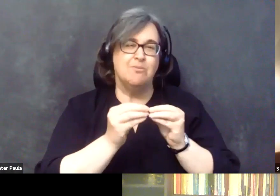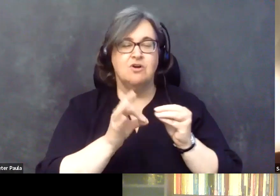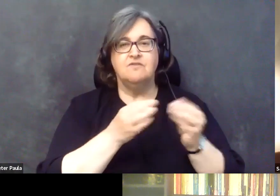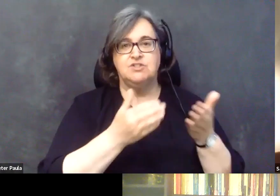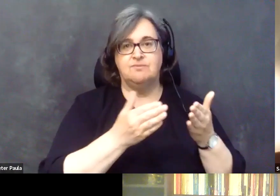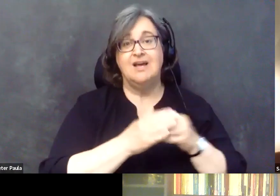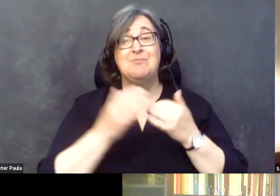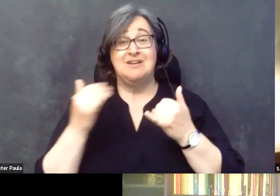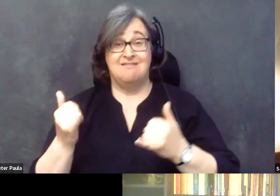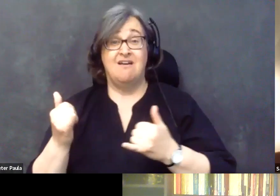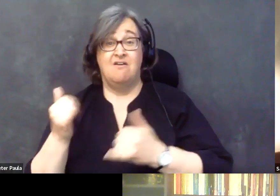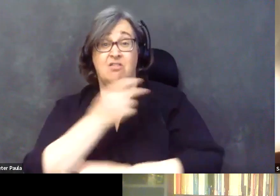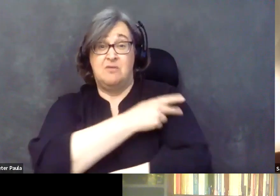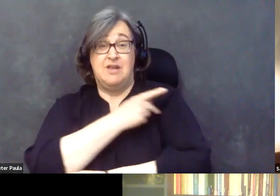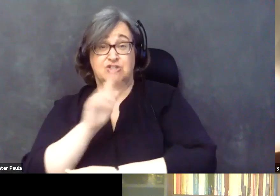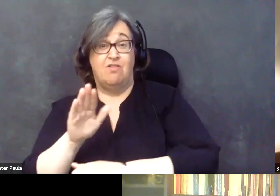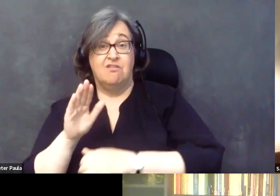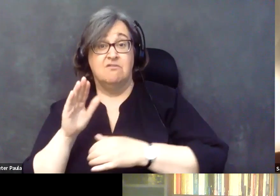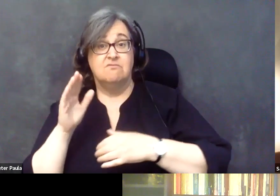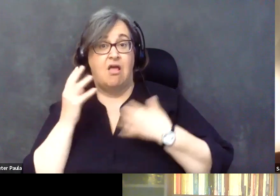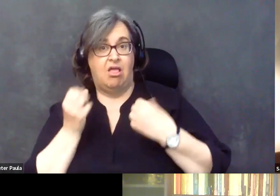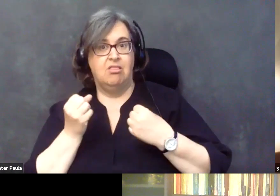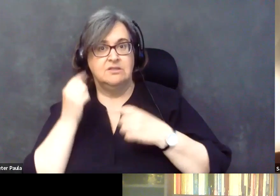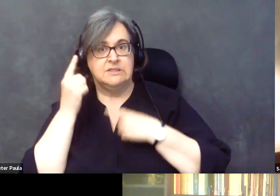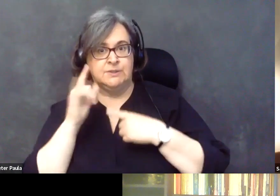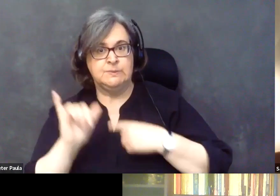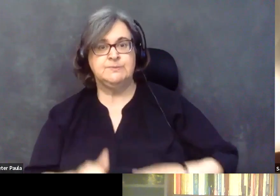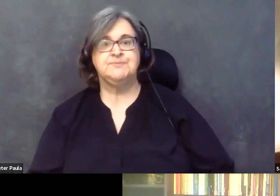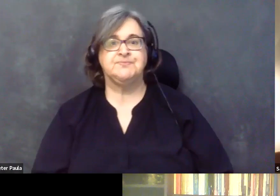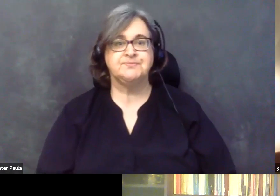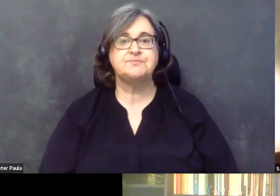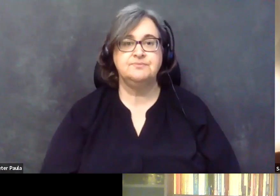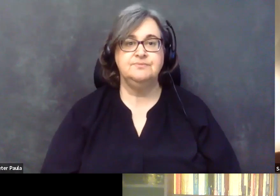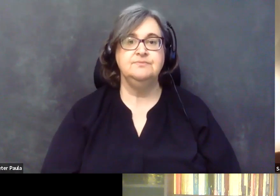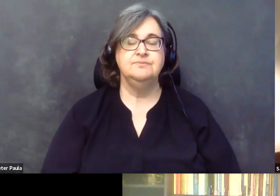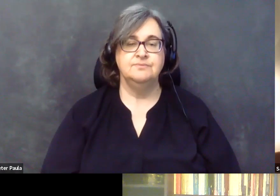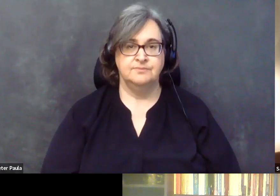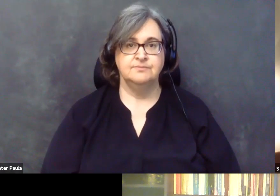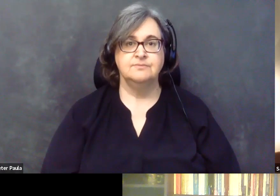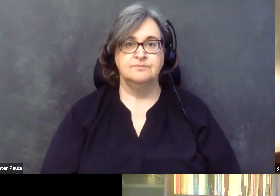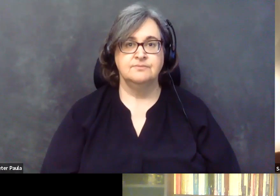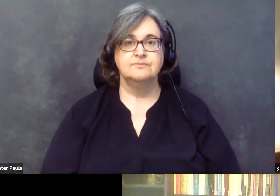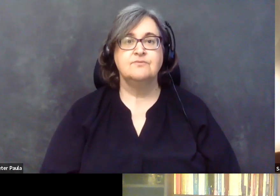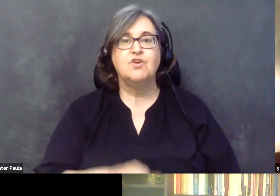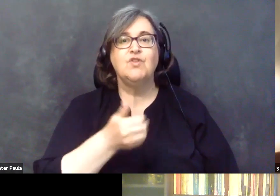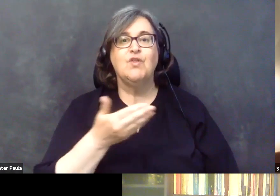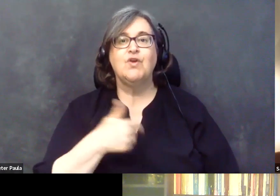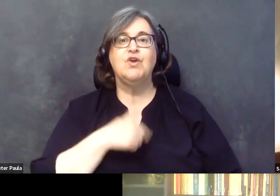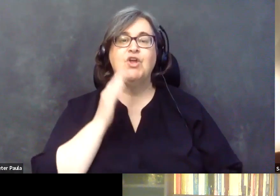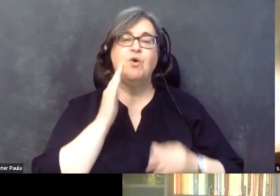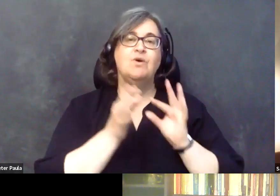account as well. So the other thing I would say is, like, patient